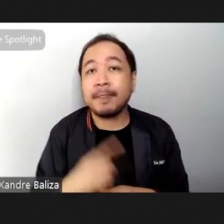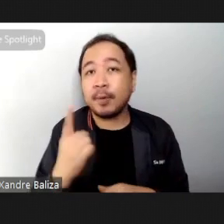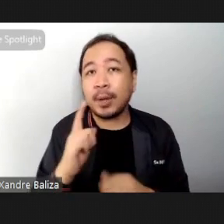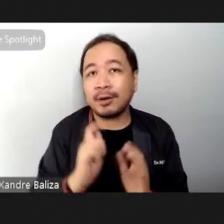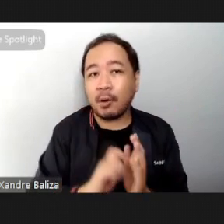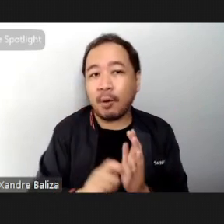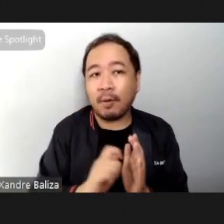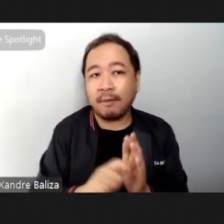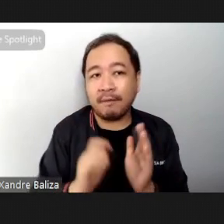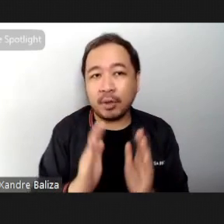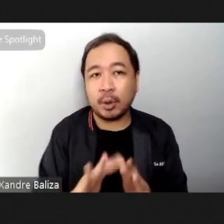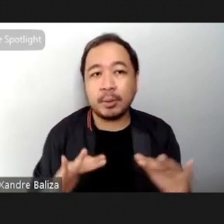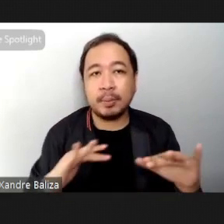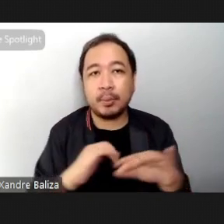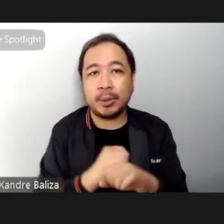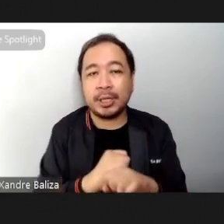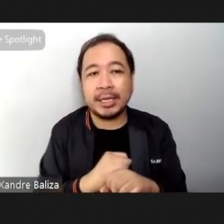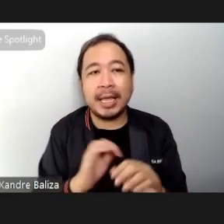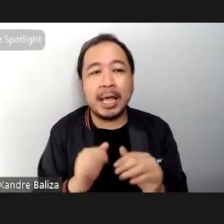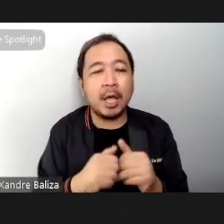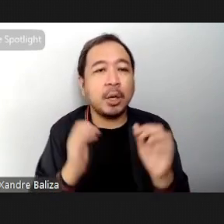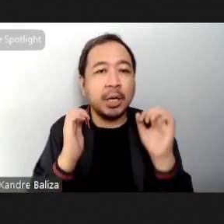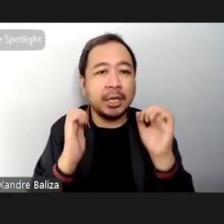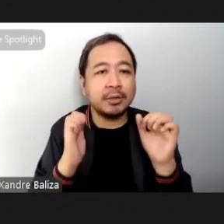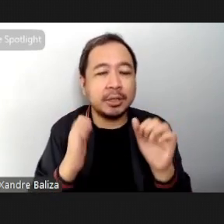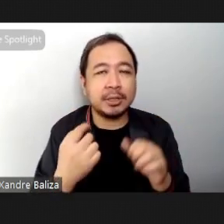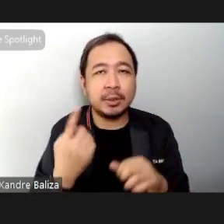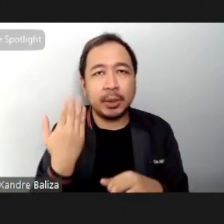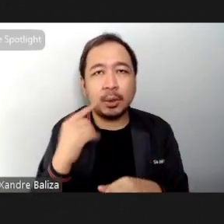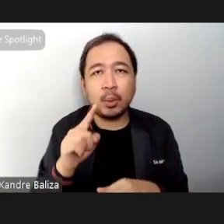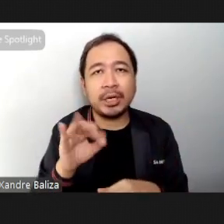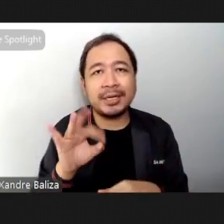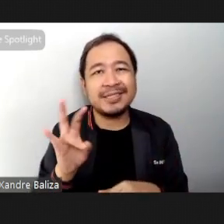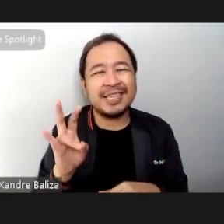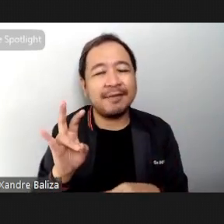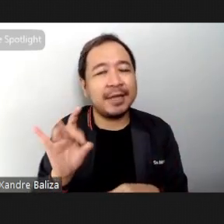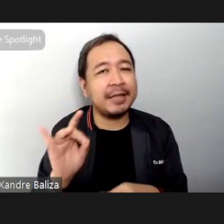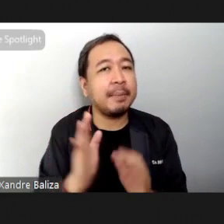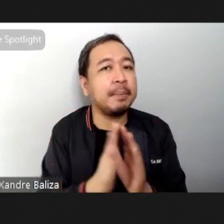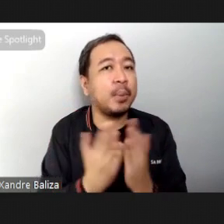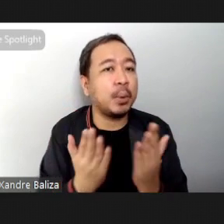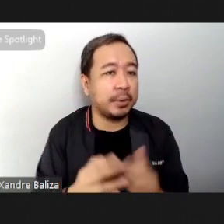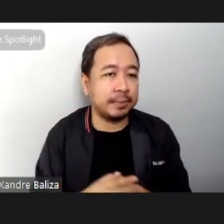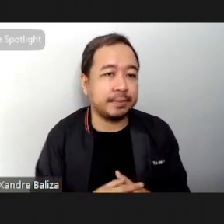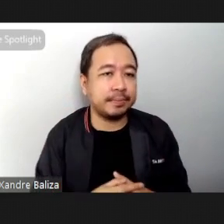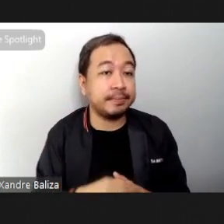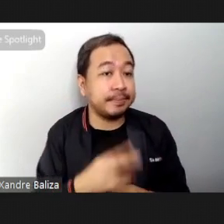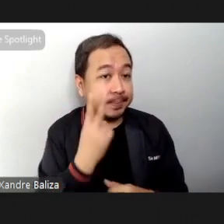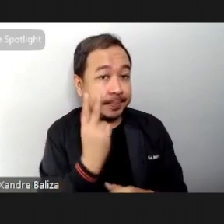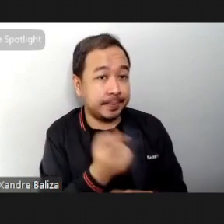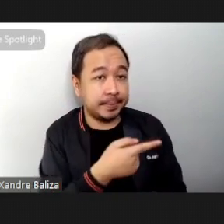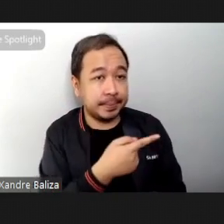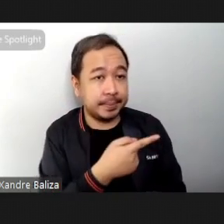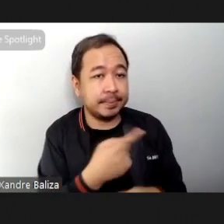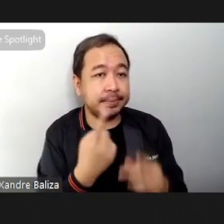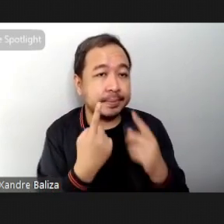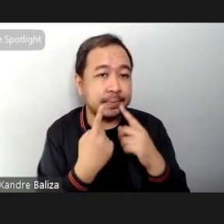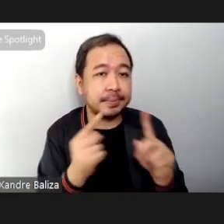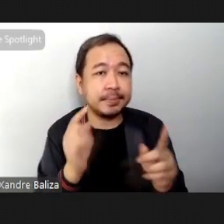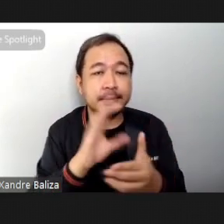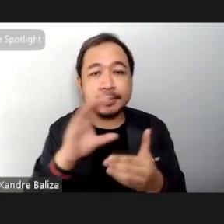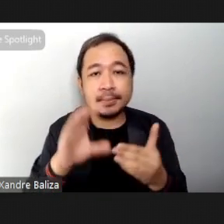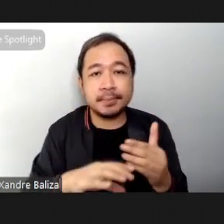benefits of exercise perfectly in a paperback in 1978 allow me to read the quote successful completion of an exercise